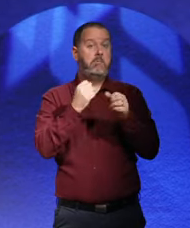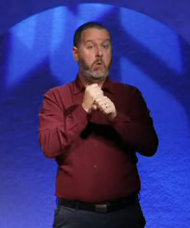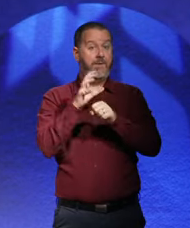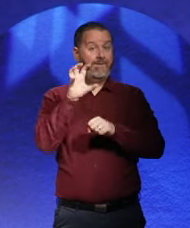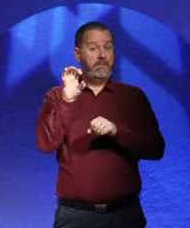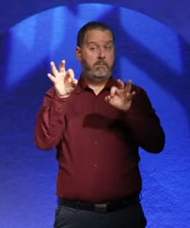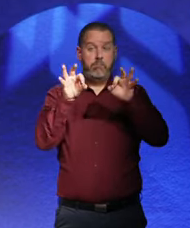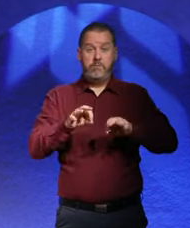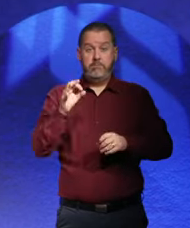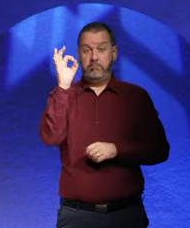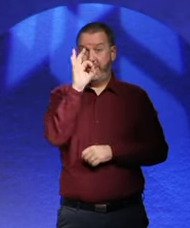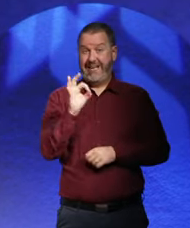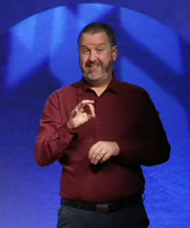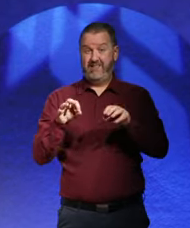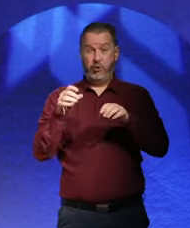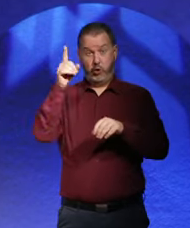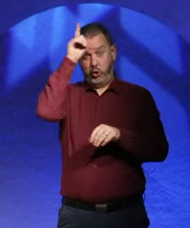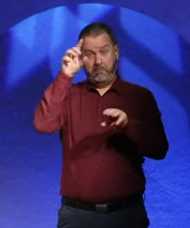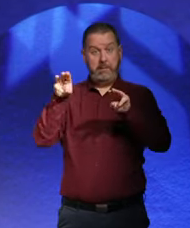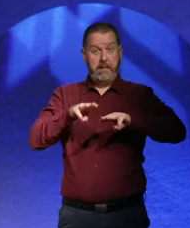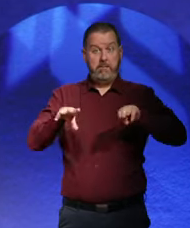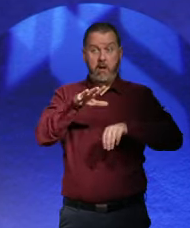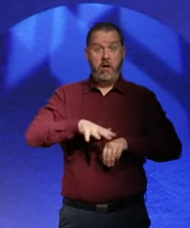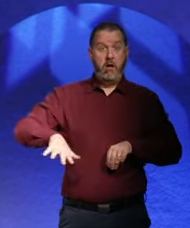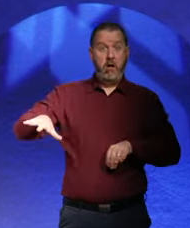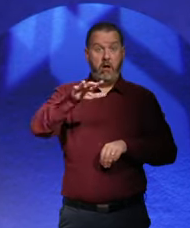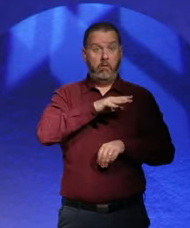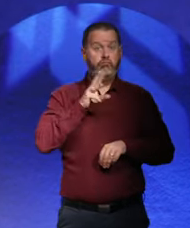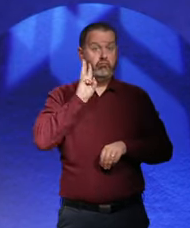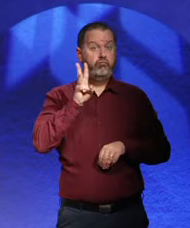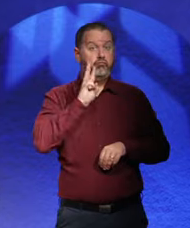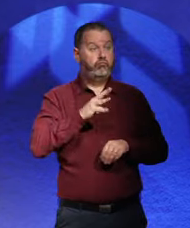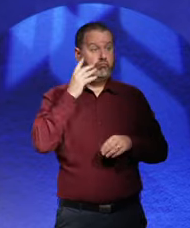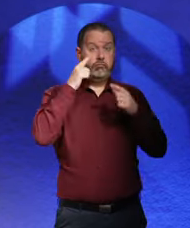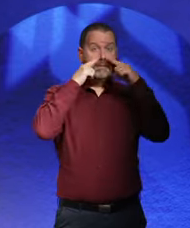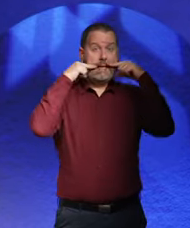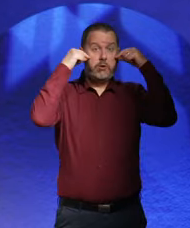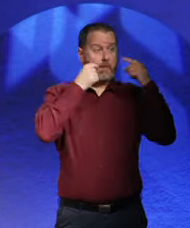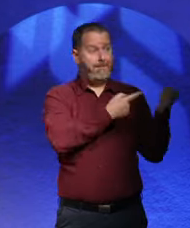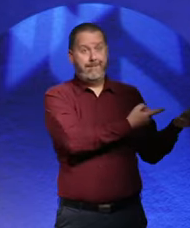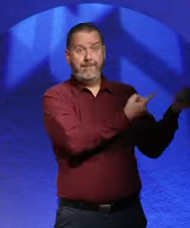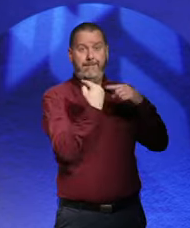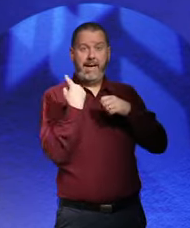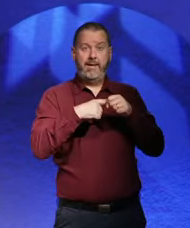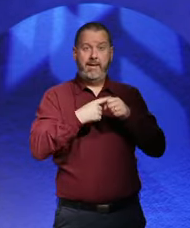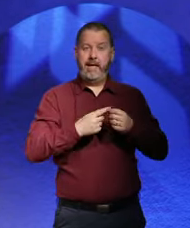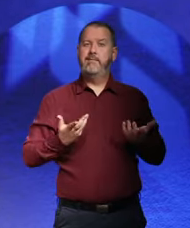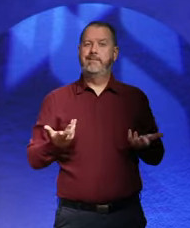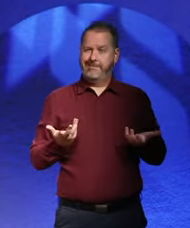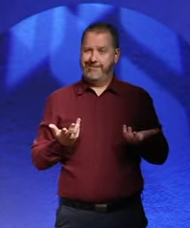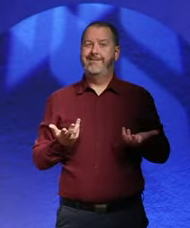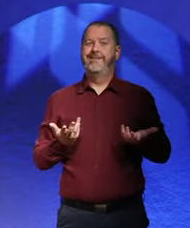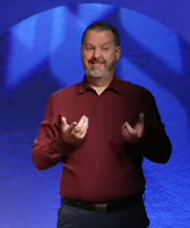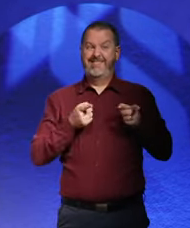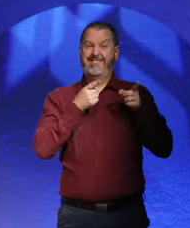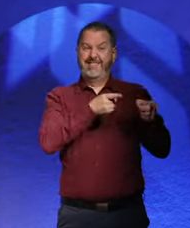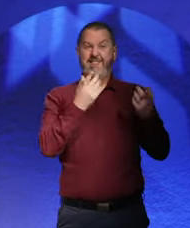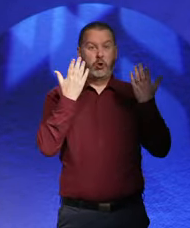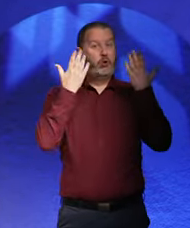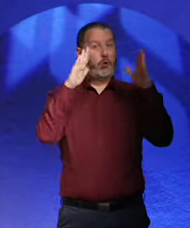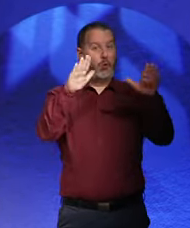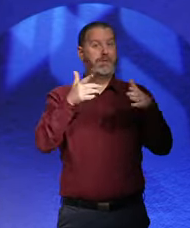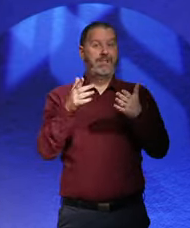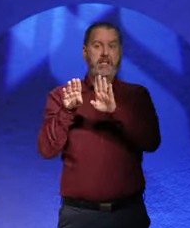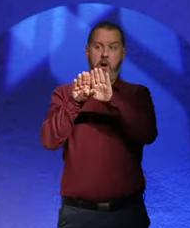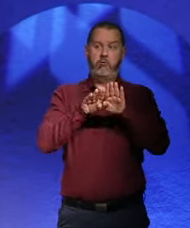of the population would have happily had the Kaiser back. So that tells you something about how well this democracy was